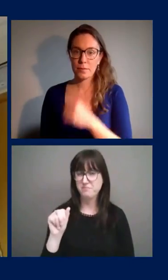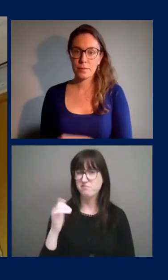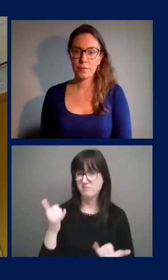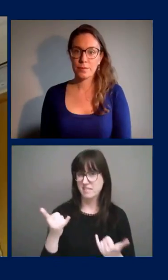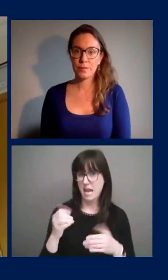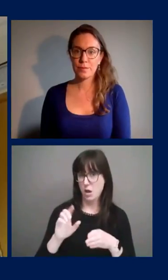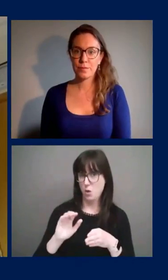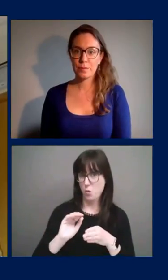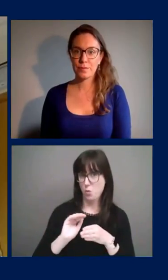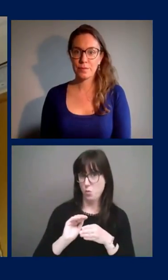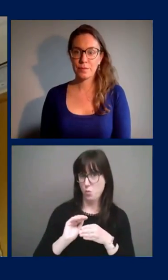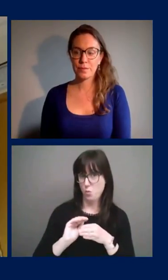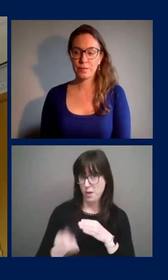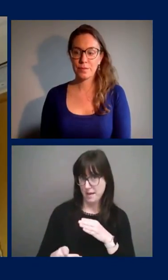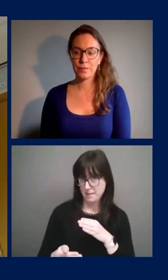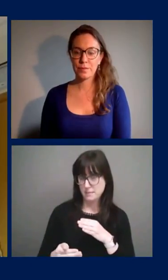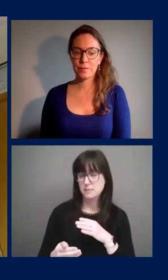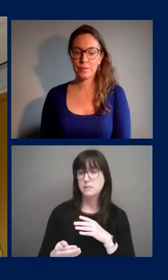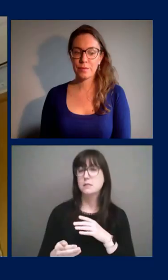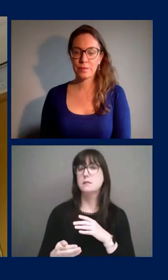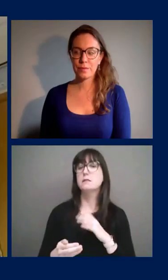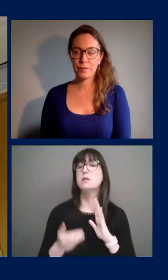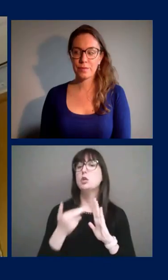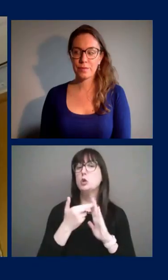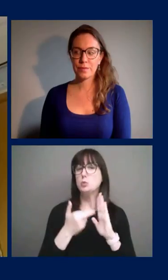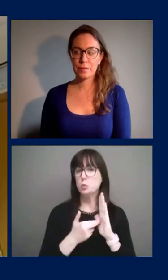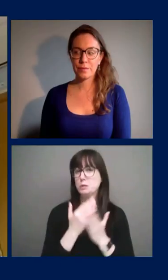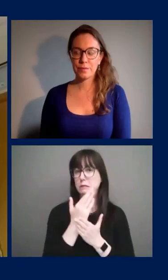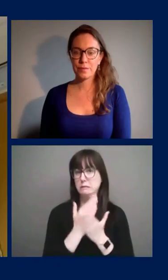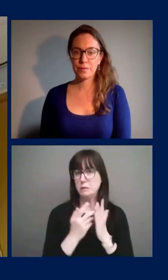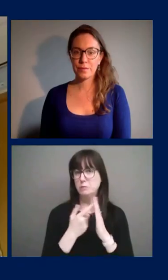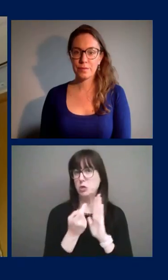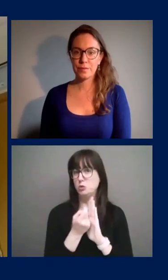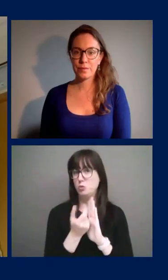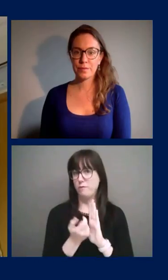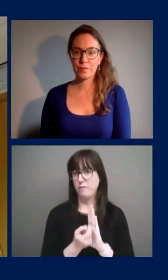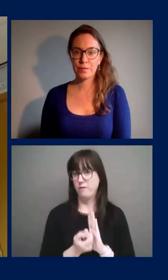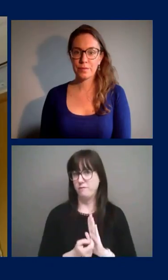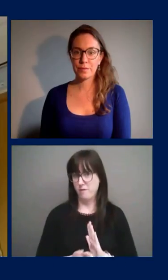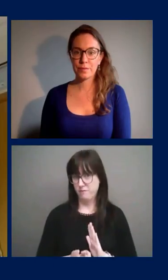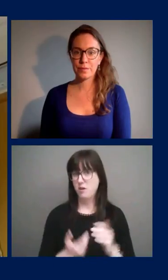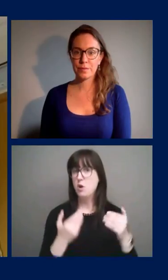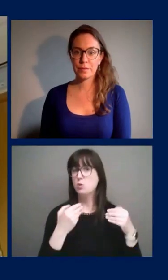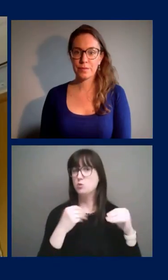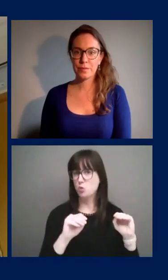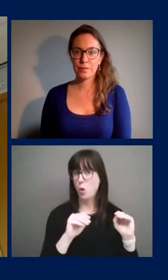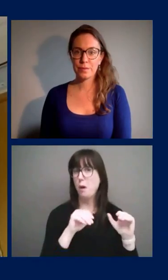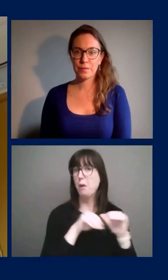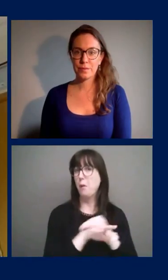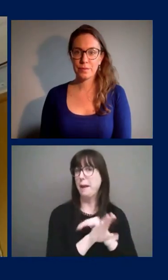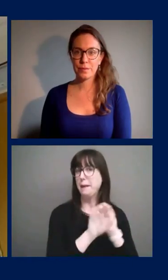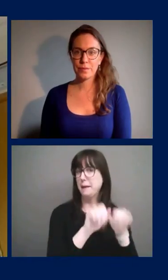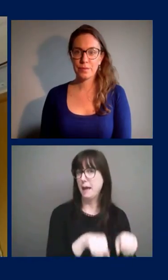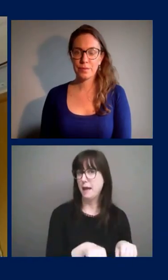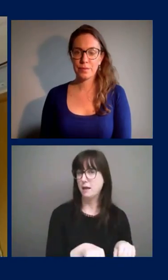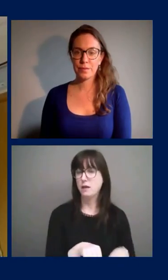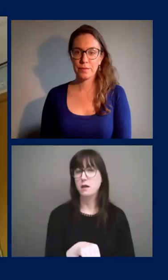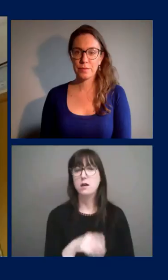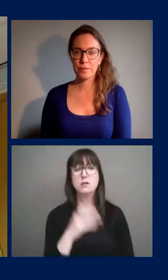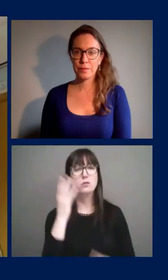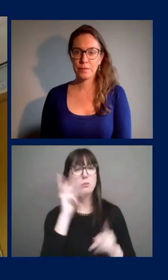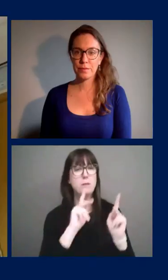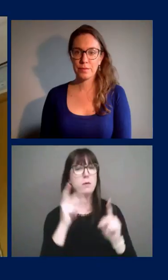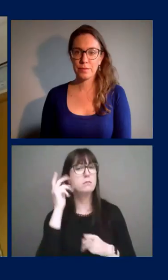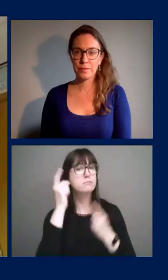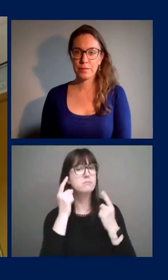Um, some of the restrictions are starting to be eased. You can now go to a store. People are trying to understand why can I go to a store, but